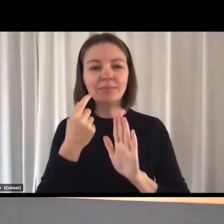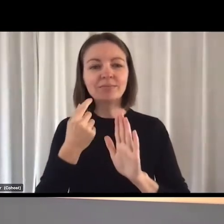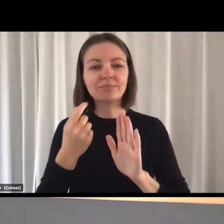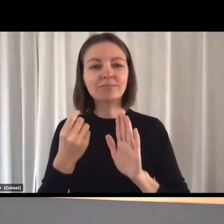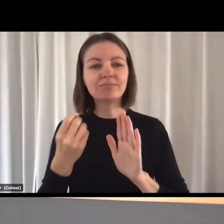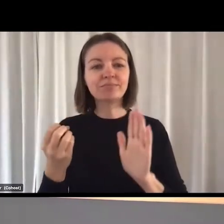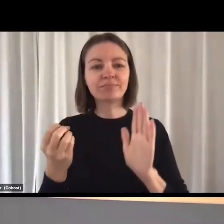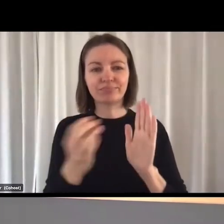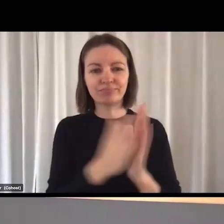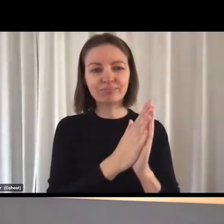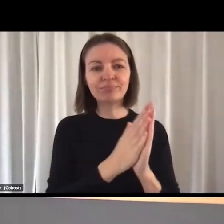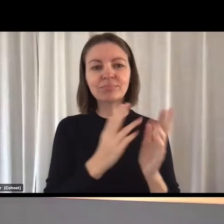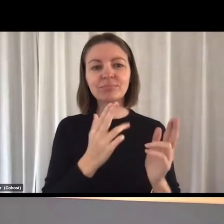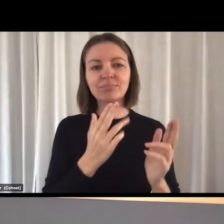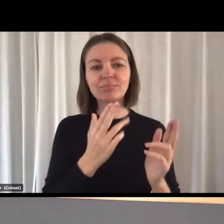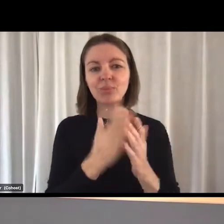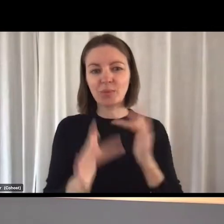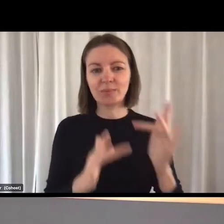Department of Health and Aged Care.